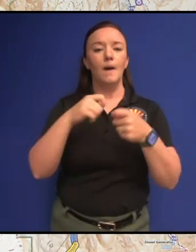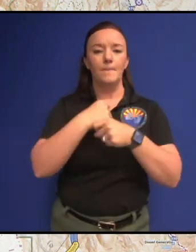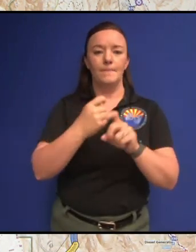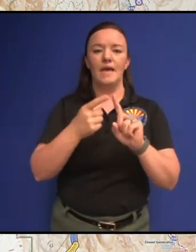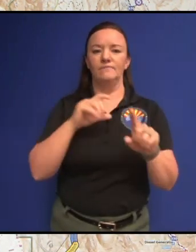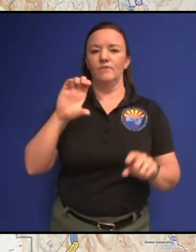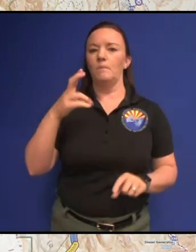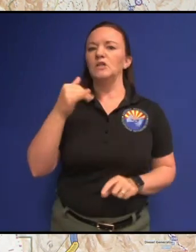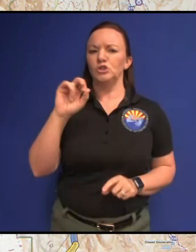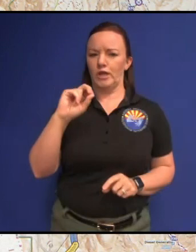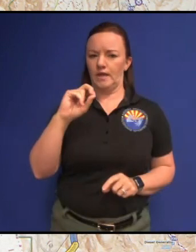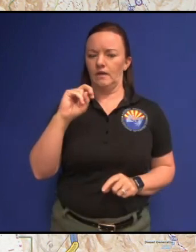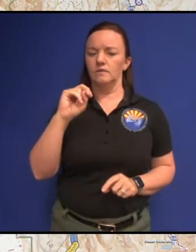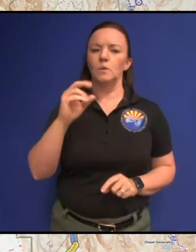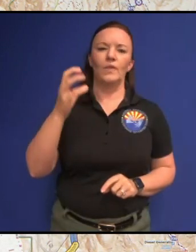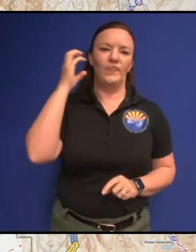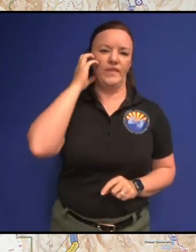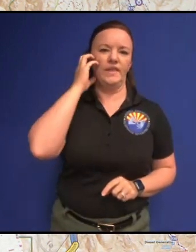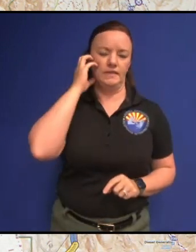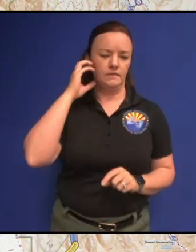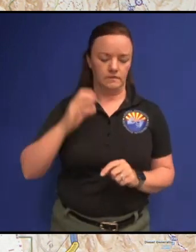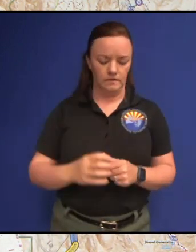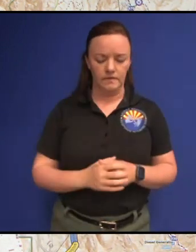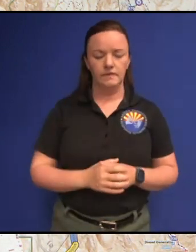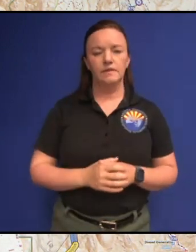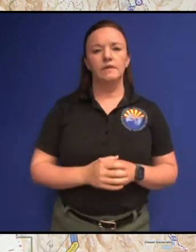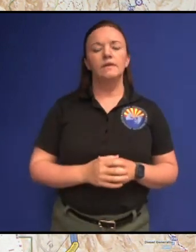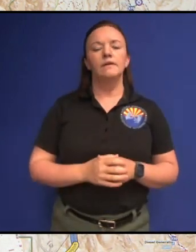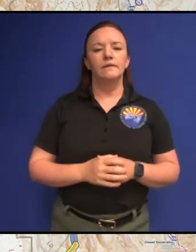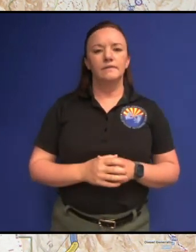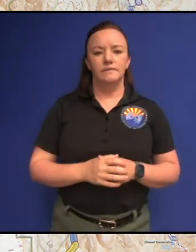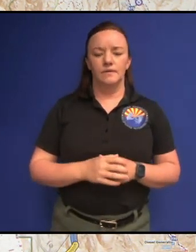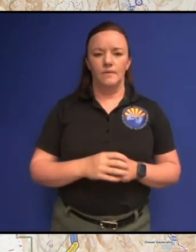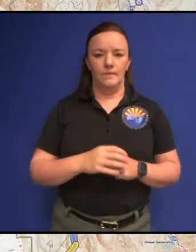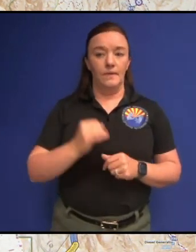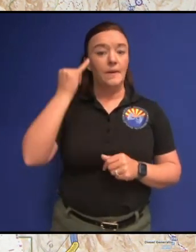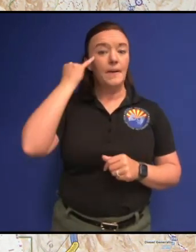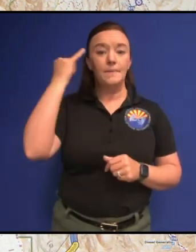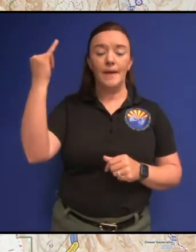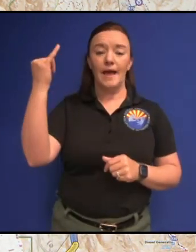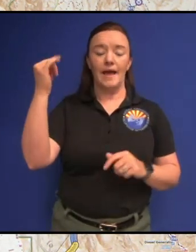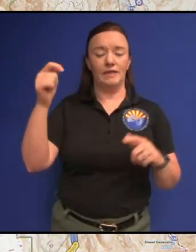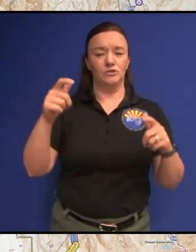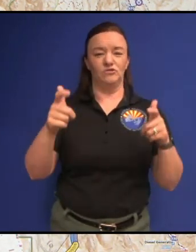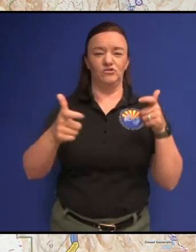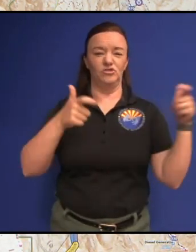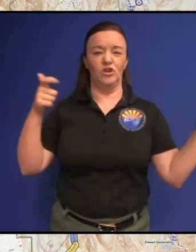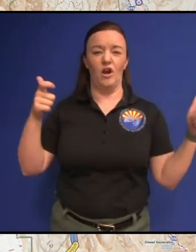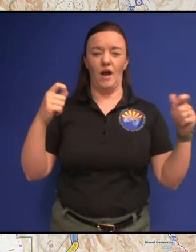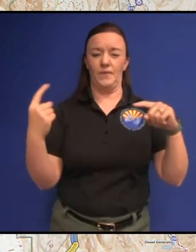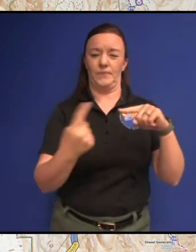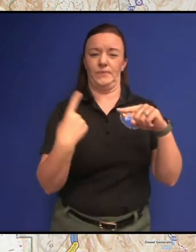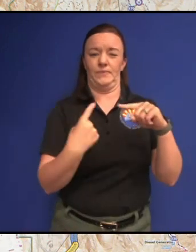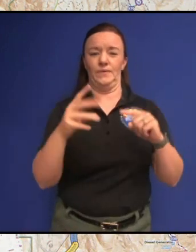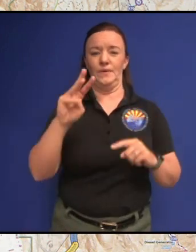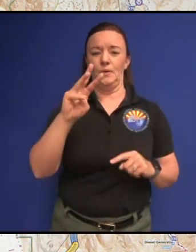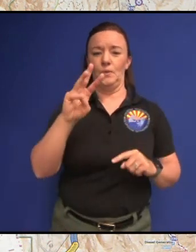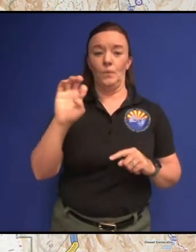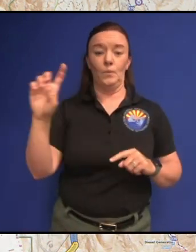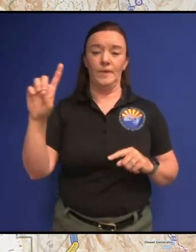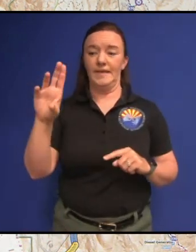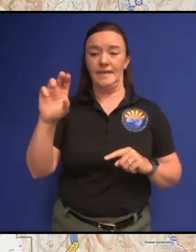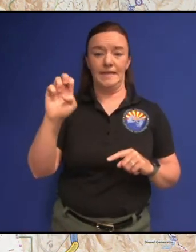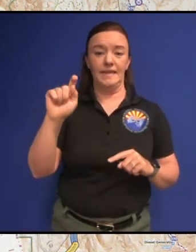chain basically so if can imagine a big a big weed eater that's made out of chain that you actually when they're